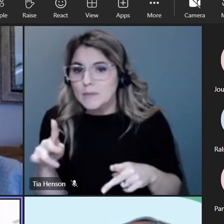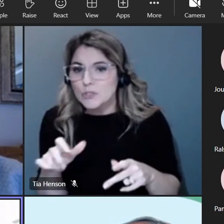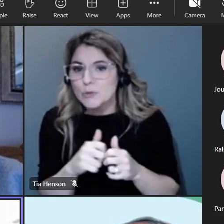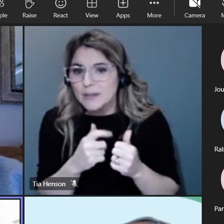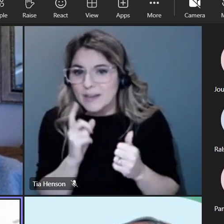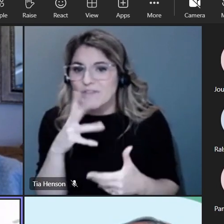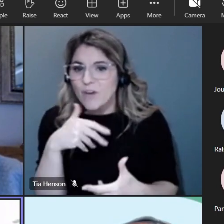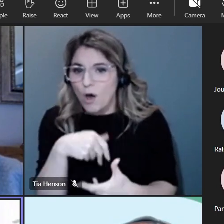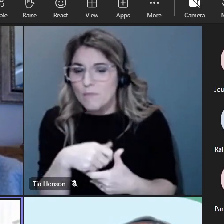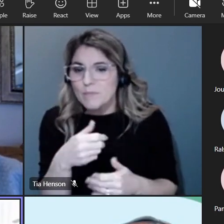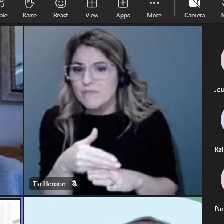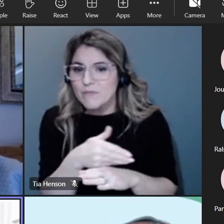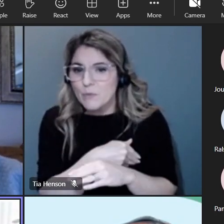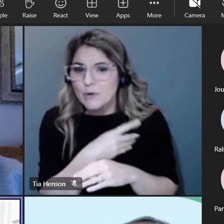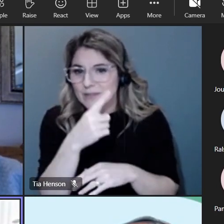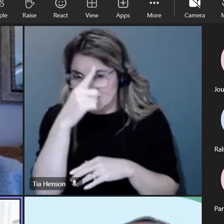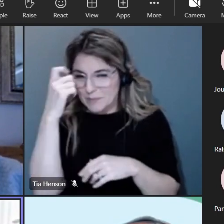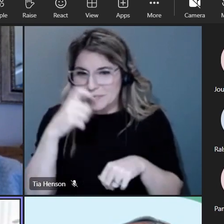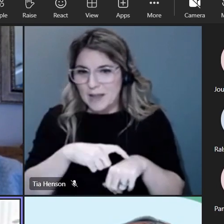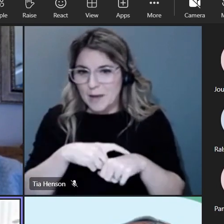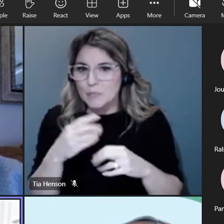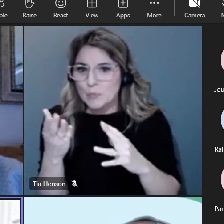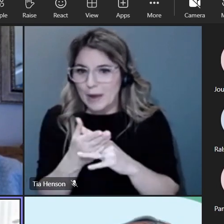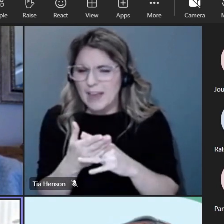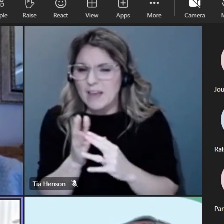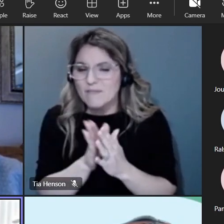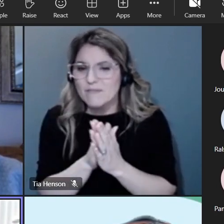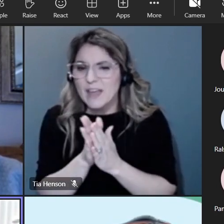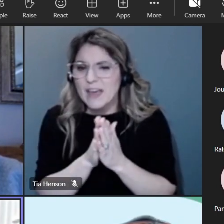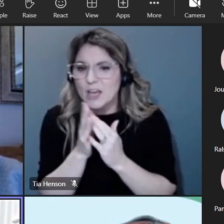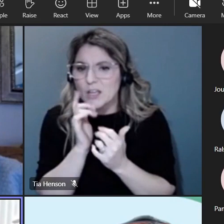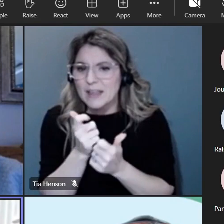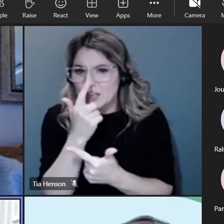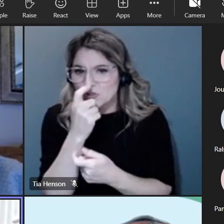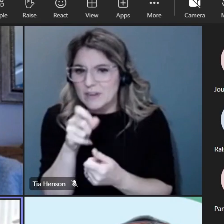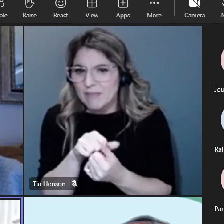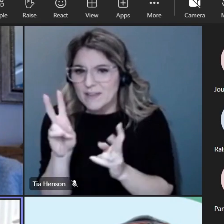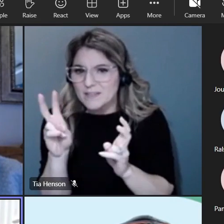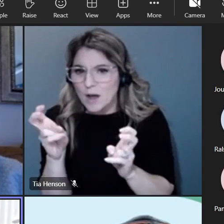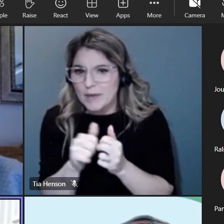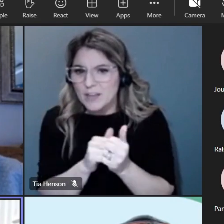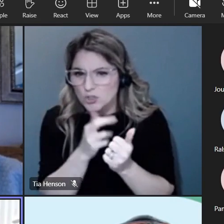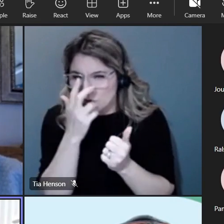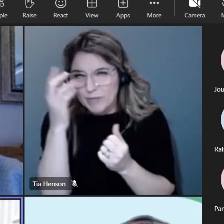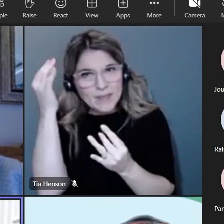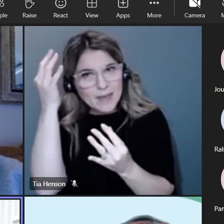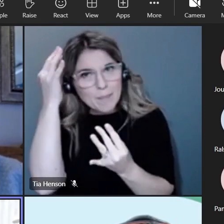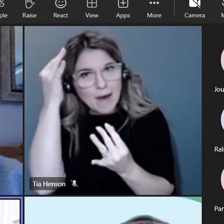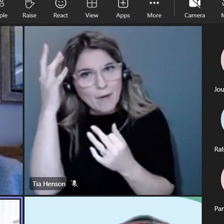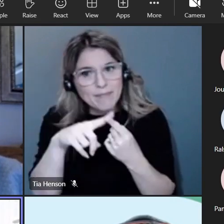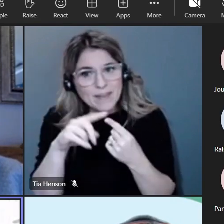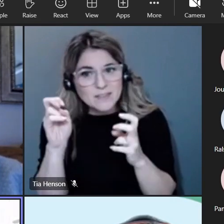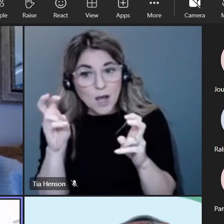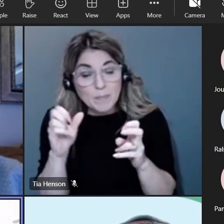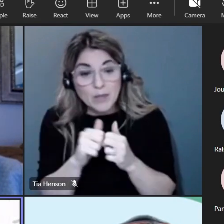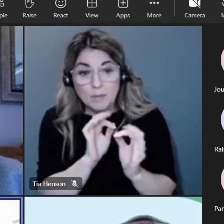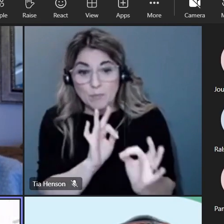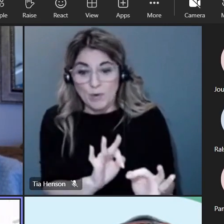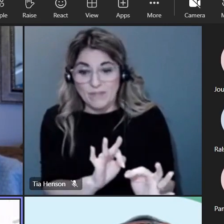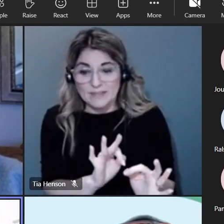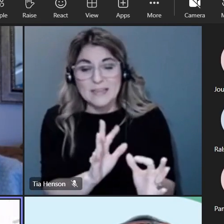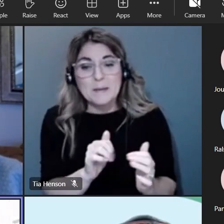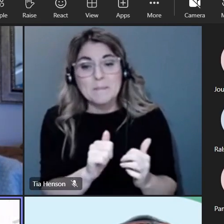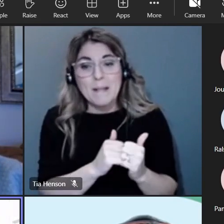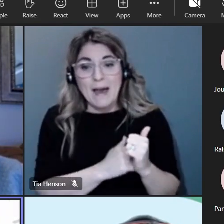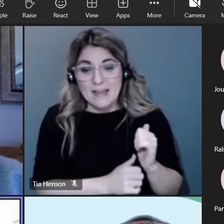starts and kind of get them uh invested in the in the topic so i think we'll be in good shape with that so we'll do i'll throw that i have my note right here my